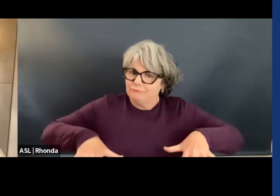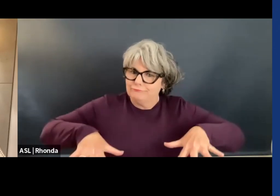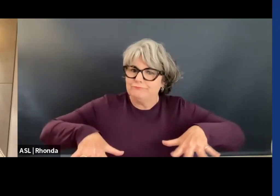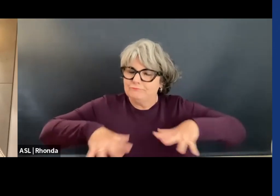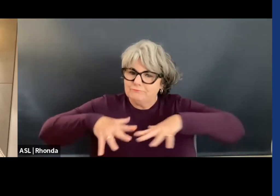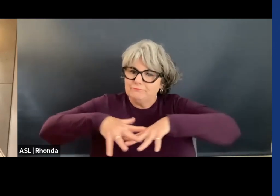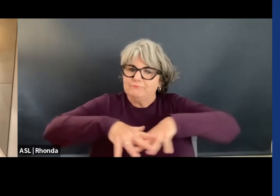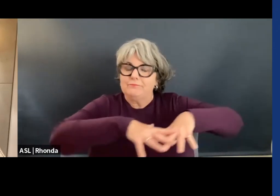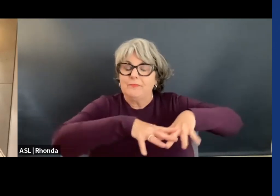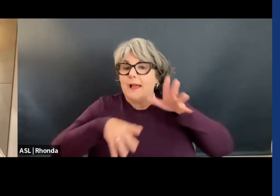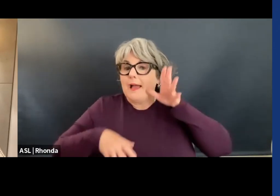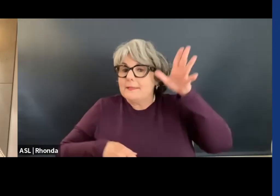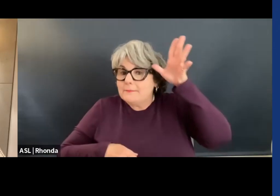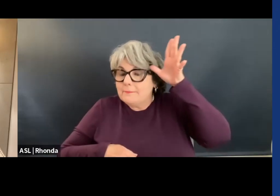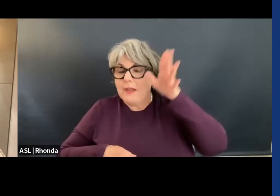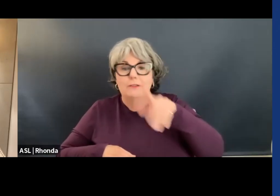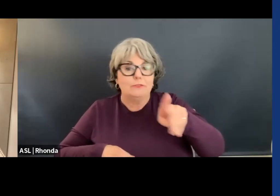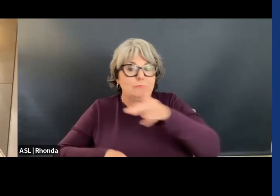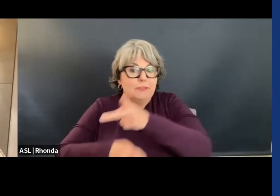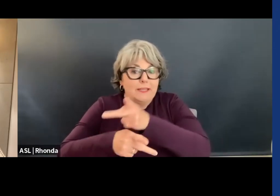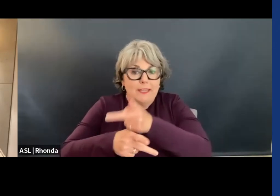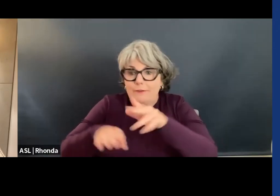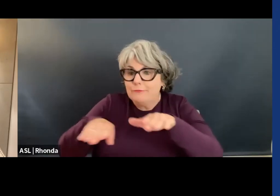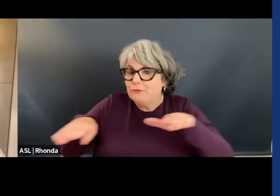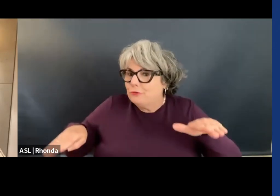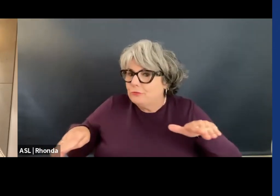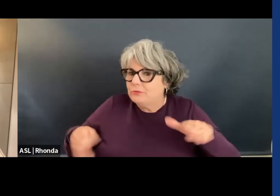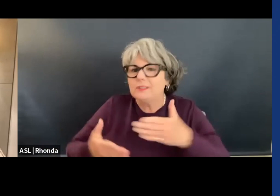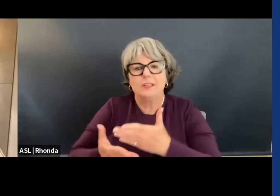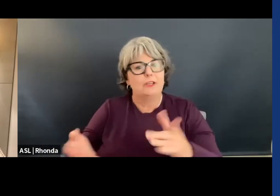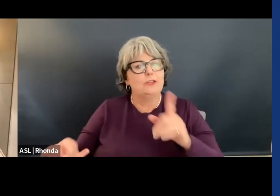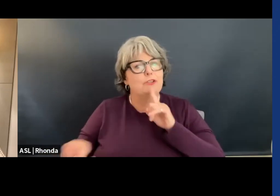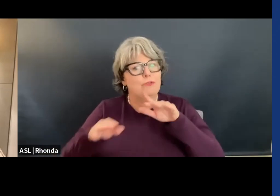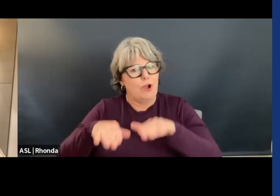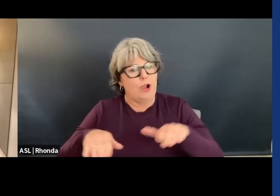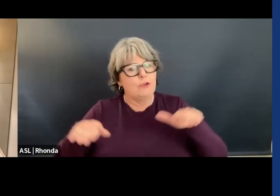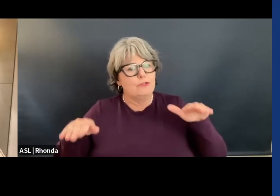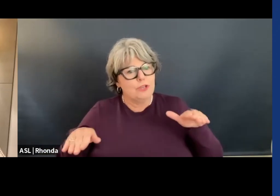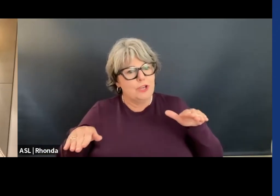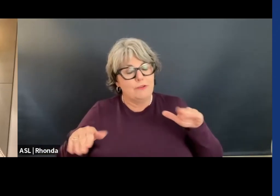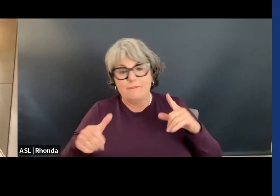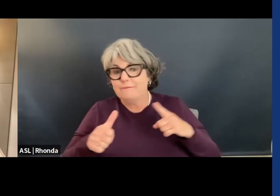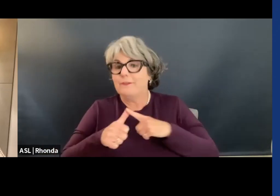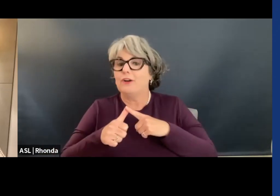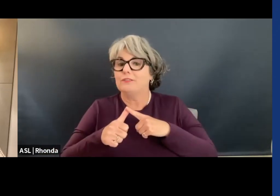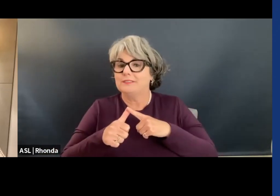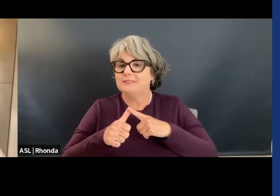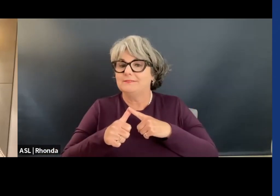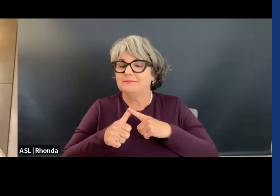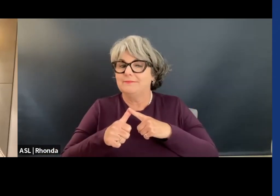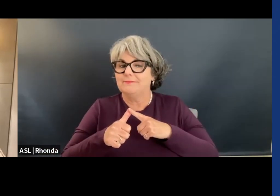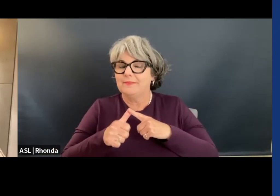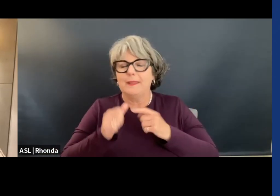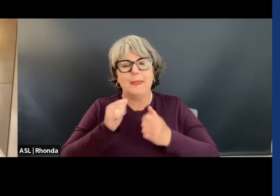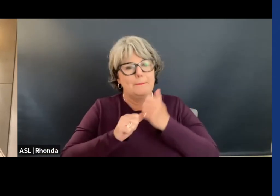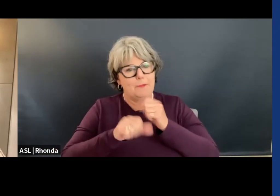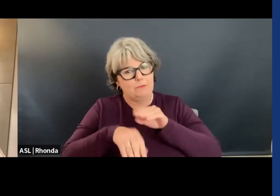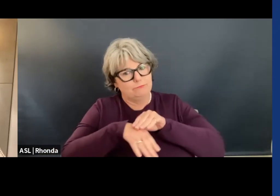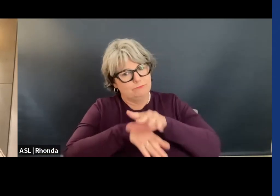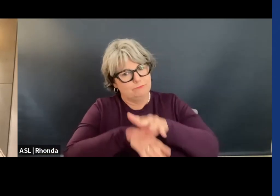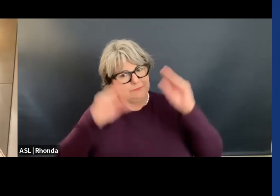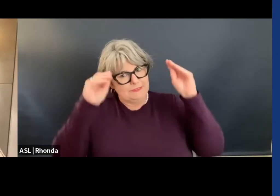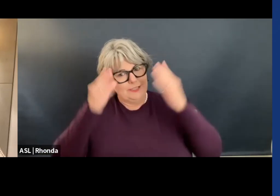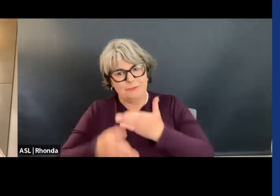As parents and caregivers, we are our children's first and most influential